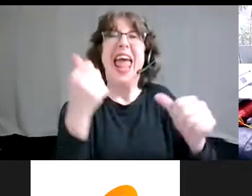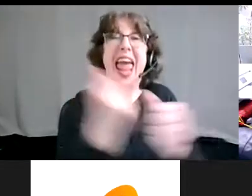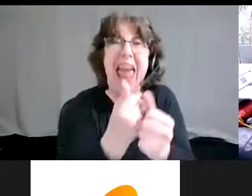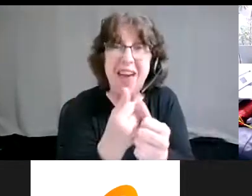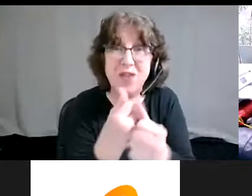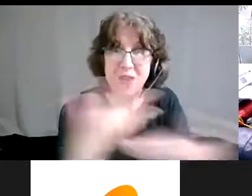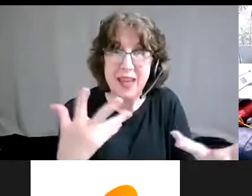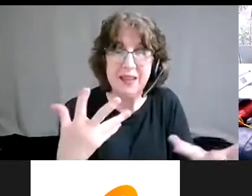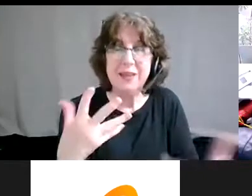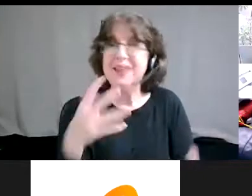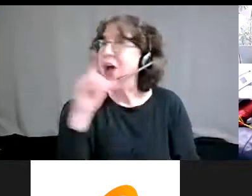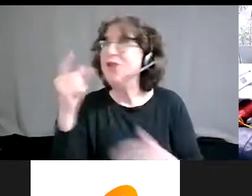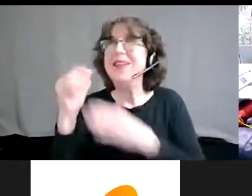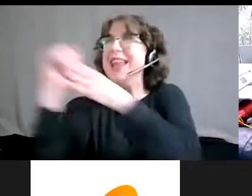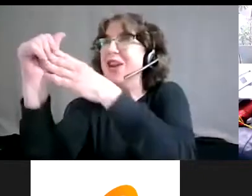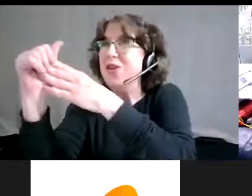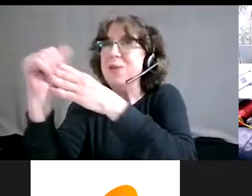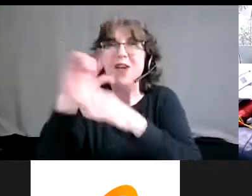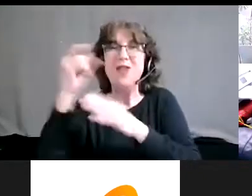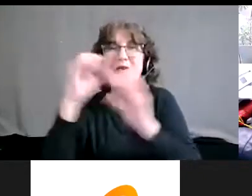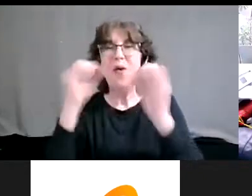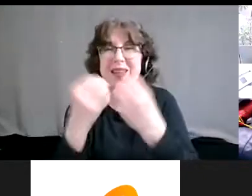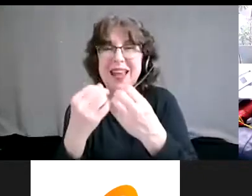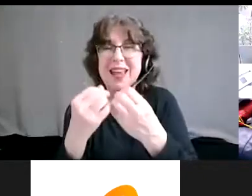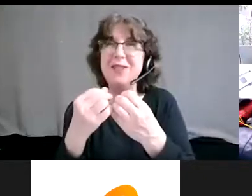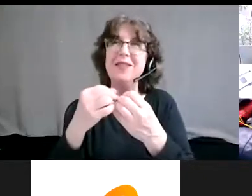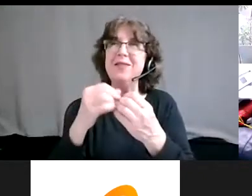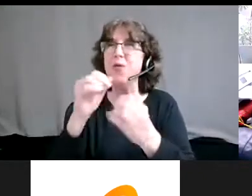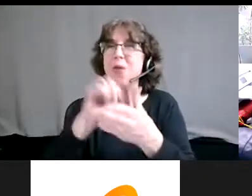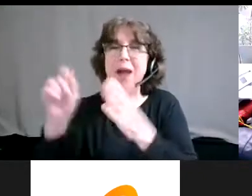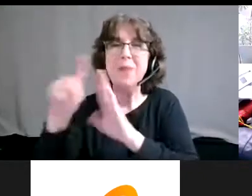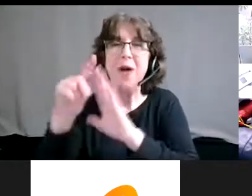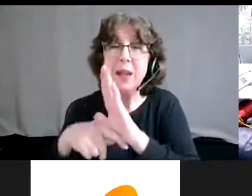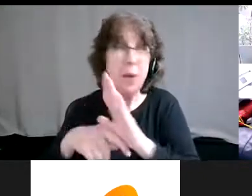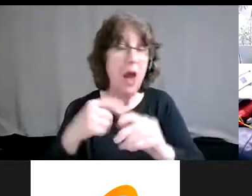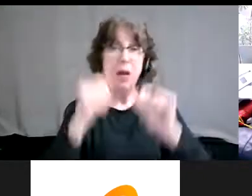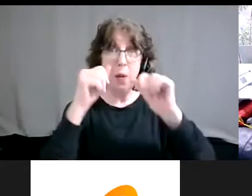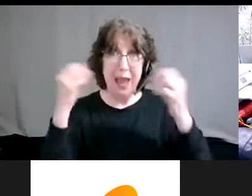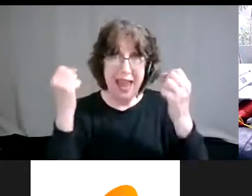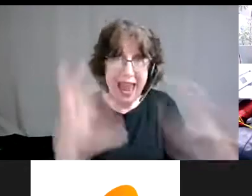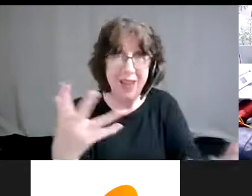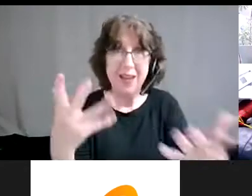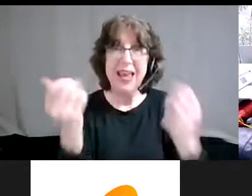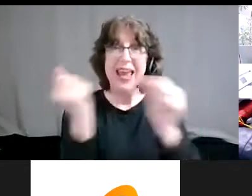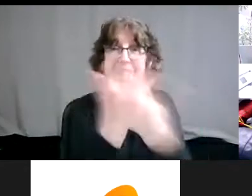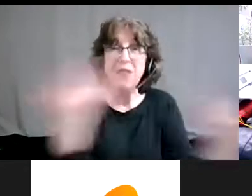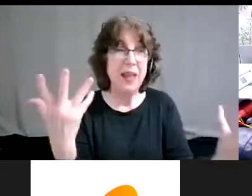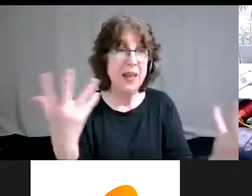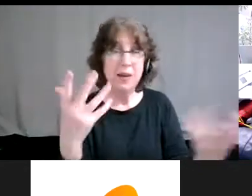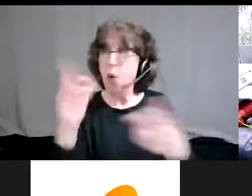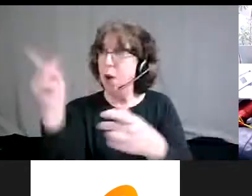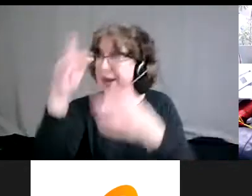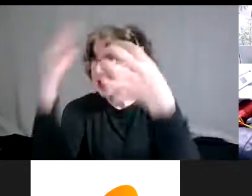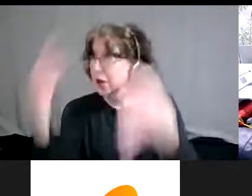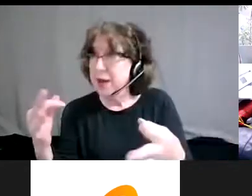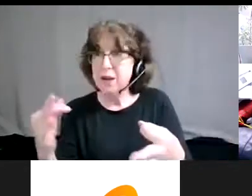not just leadership and organizations, but policy, decision-making, appropriations funding,